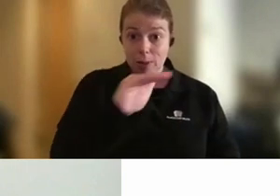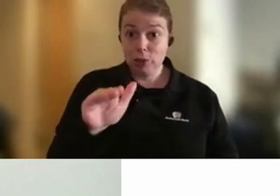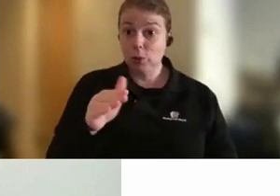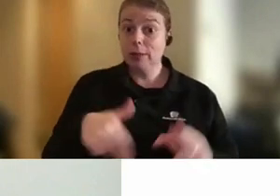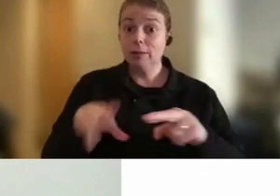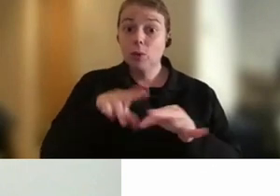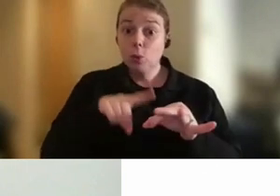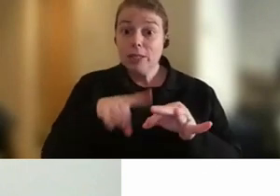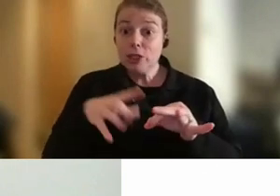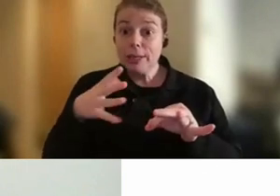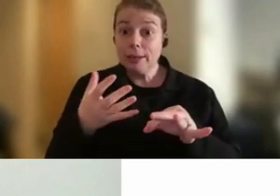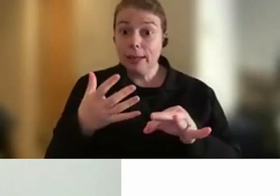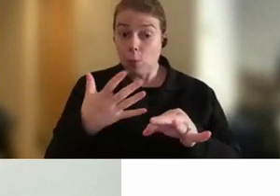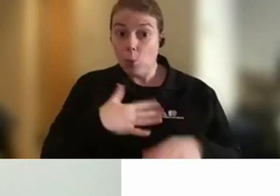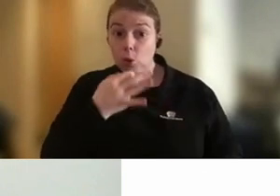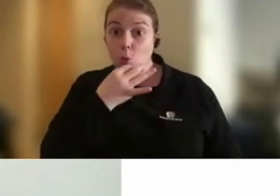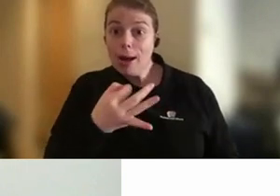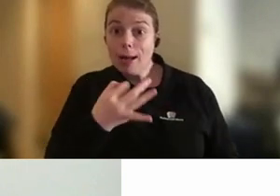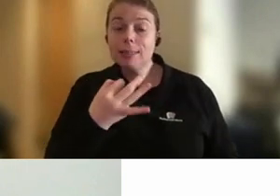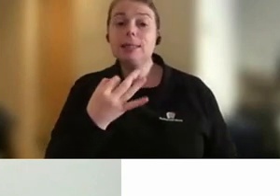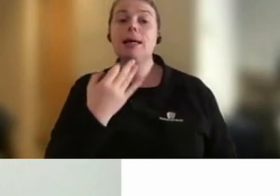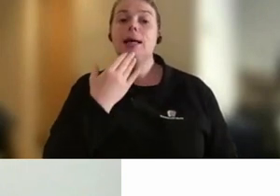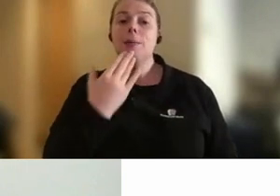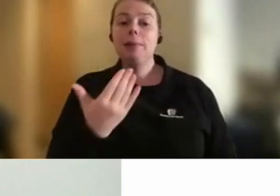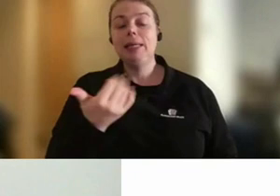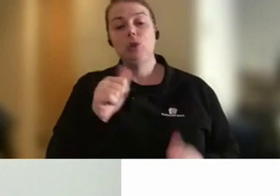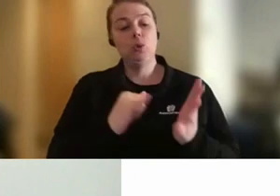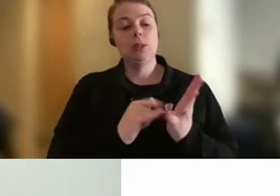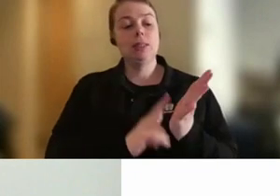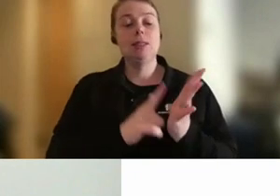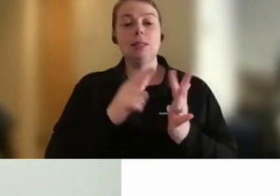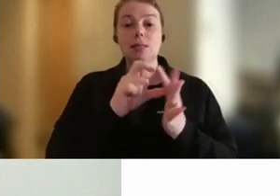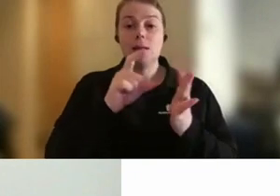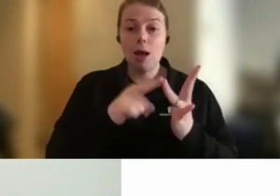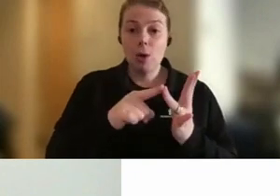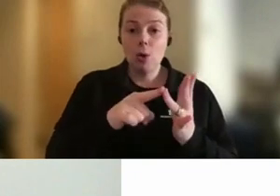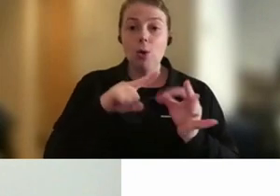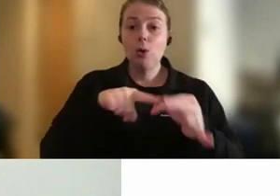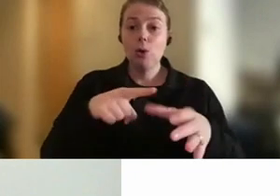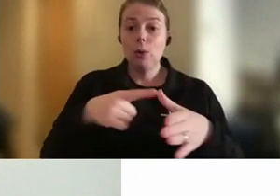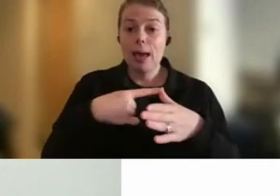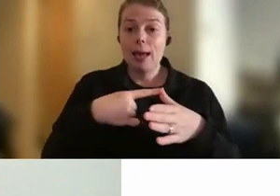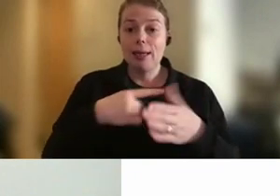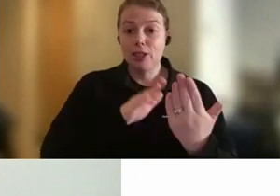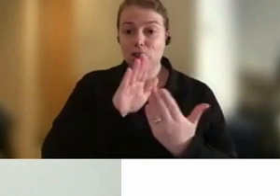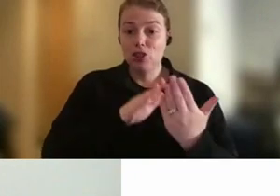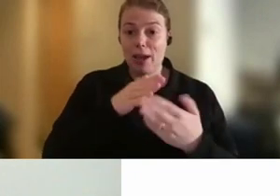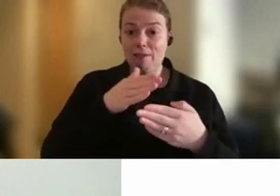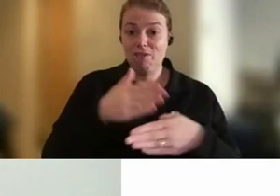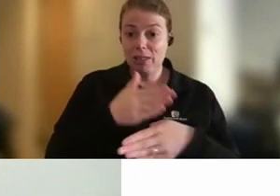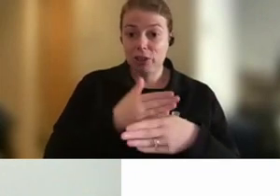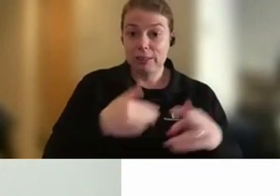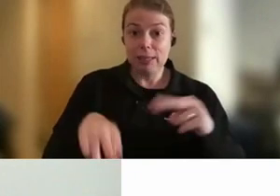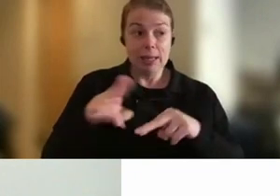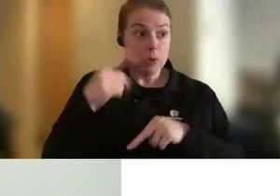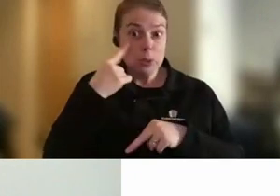please send them through via the Slido Q&A chat function. If you see a question and you really want to